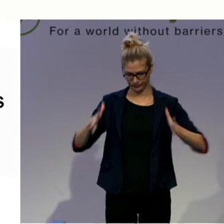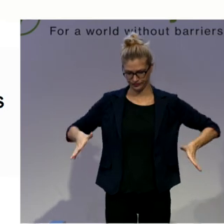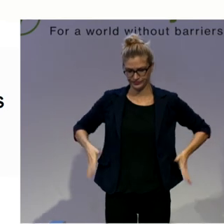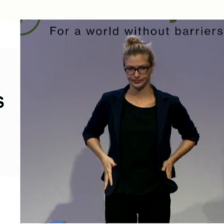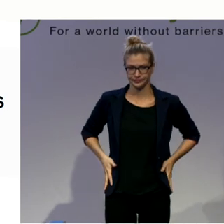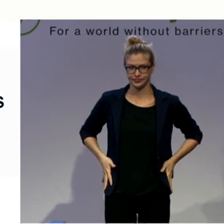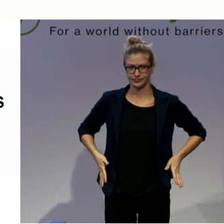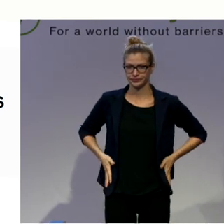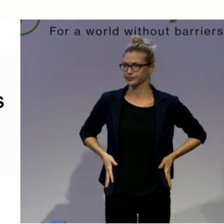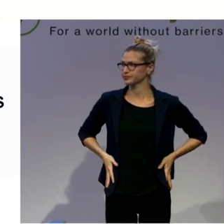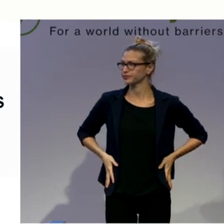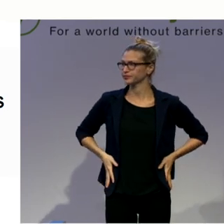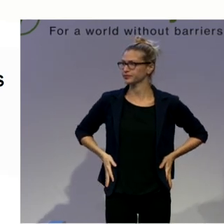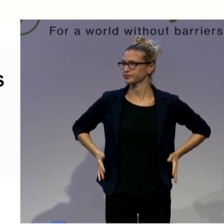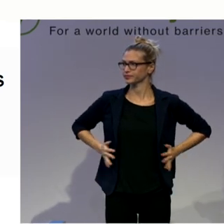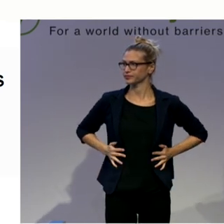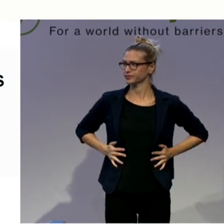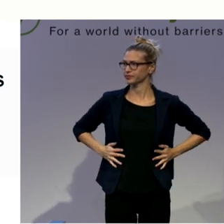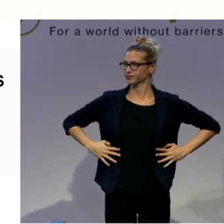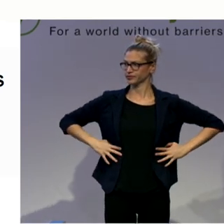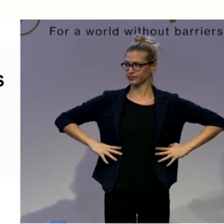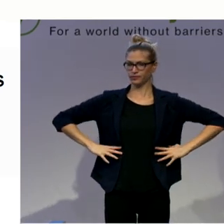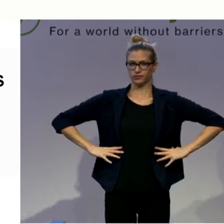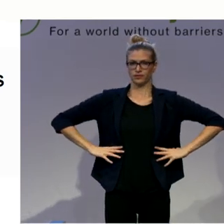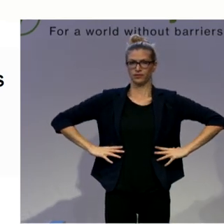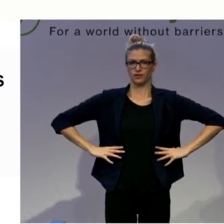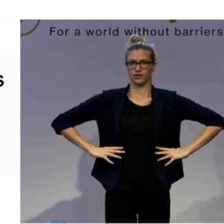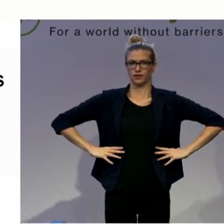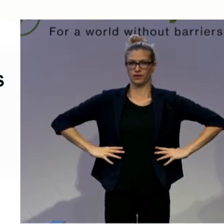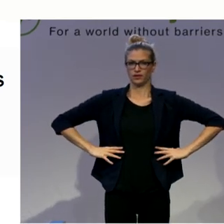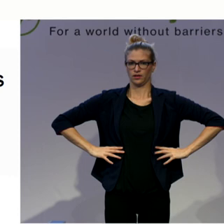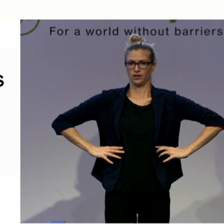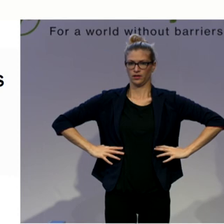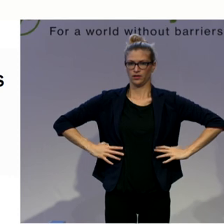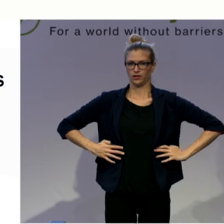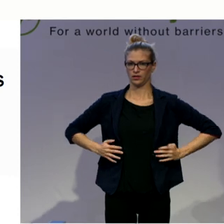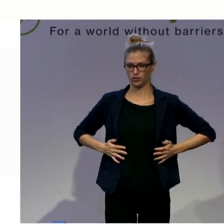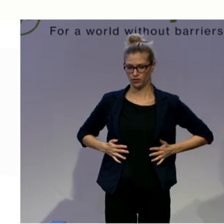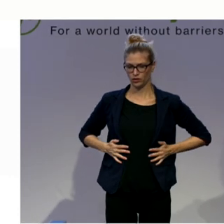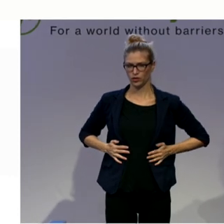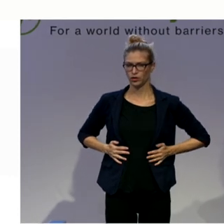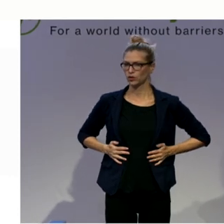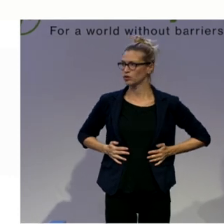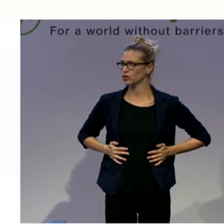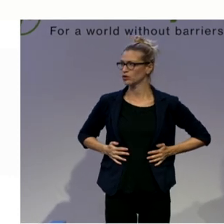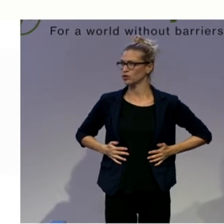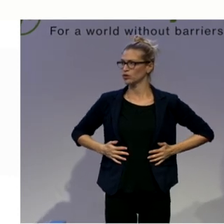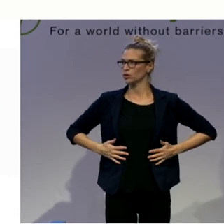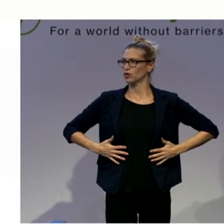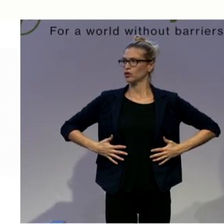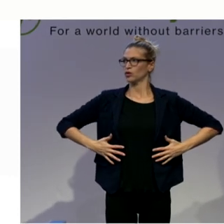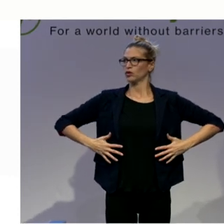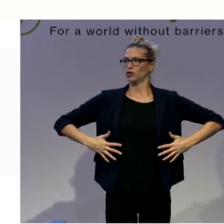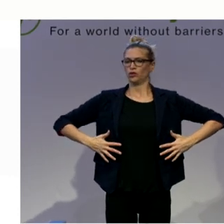ribs. And let's inhale and extend your ribs different direction. And exhale